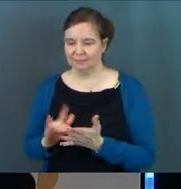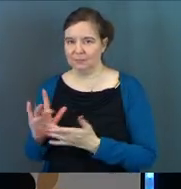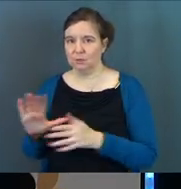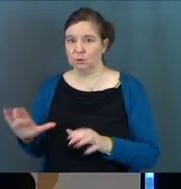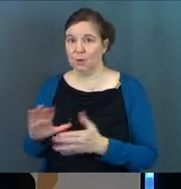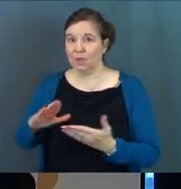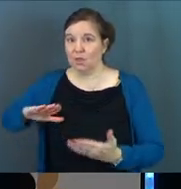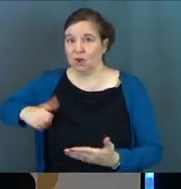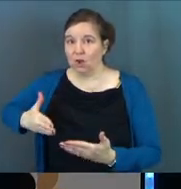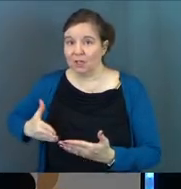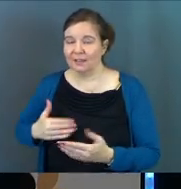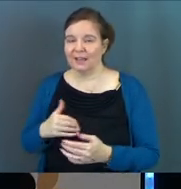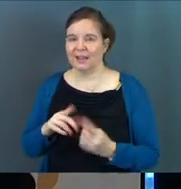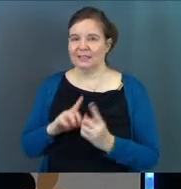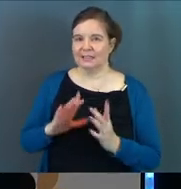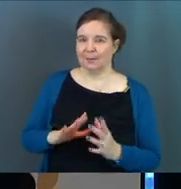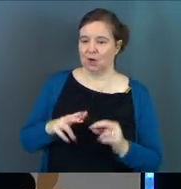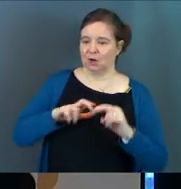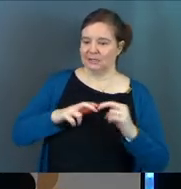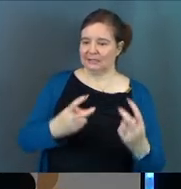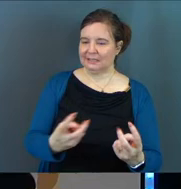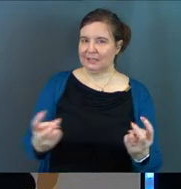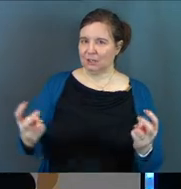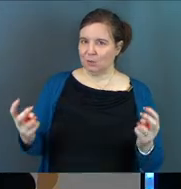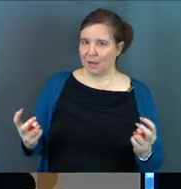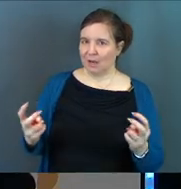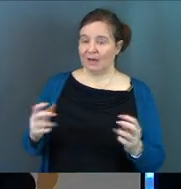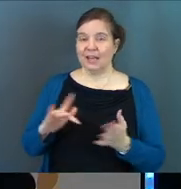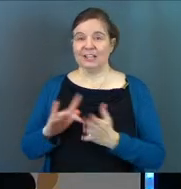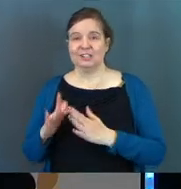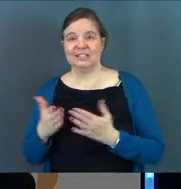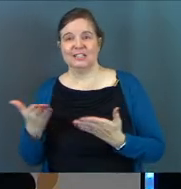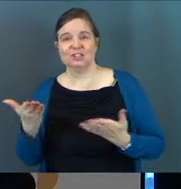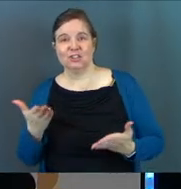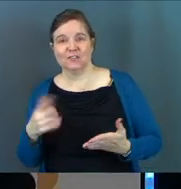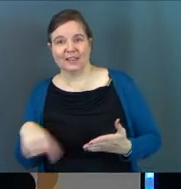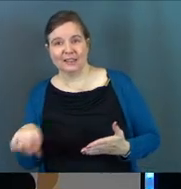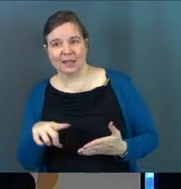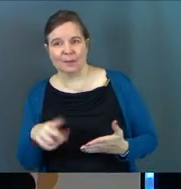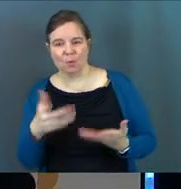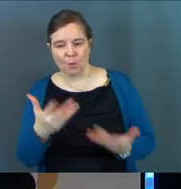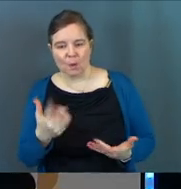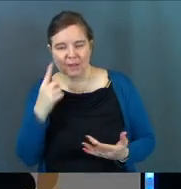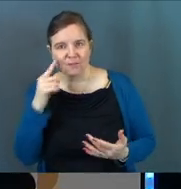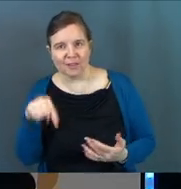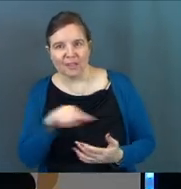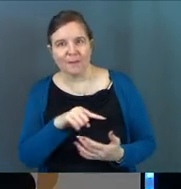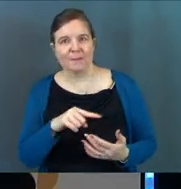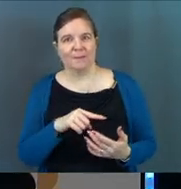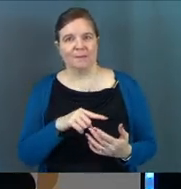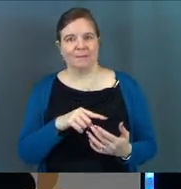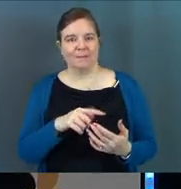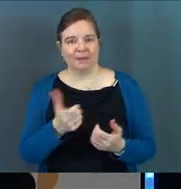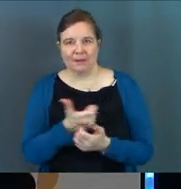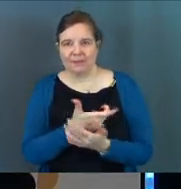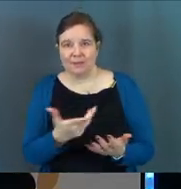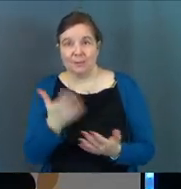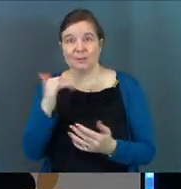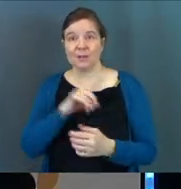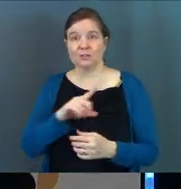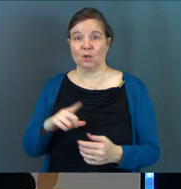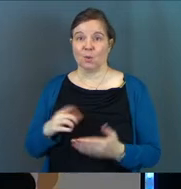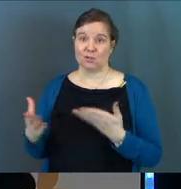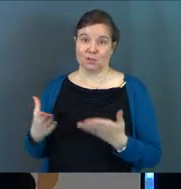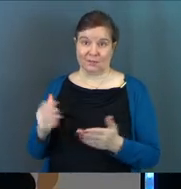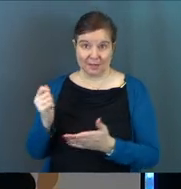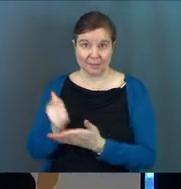Jesus is doing the cooking and the disciples are sitting around and Jesus is serving, serving them, waiting on them hand and foot because our